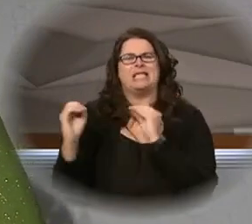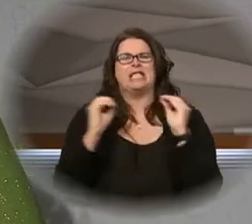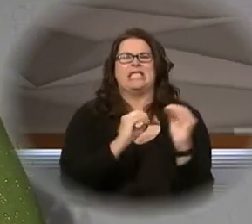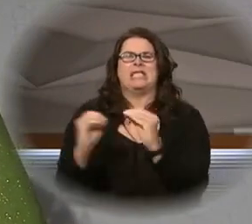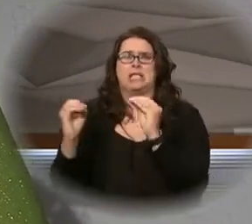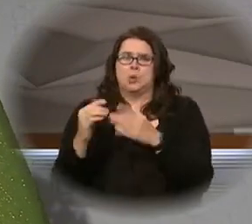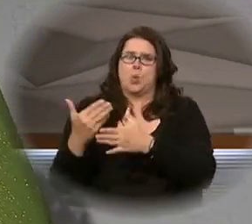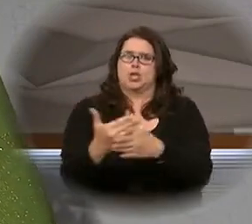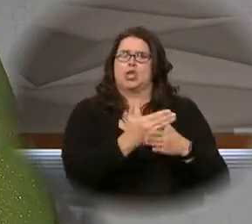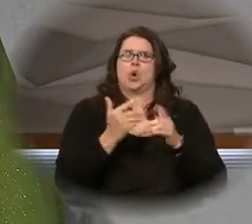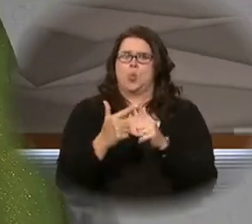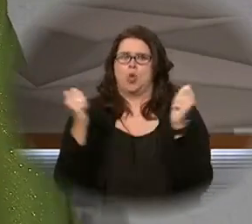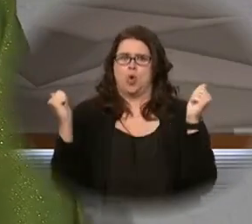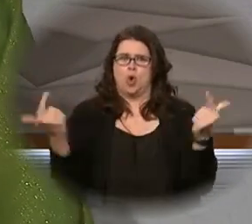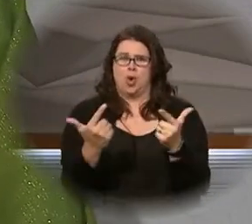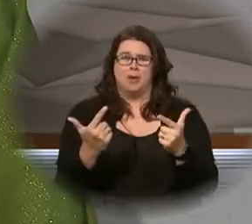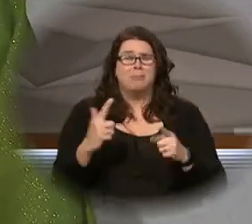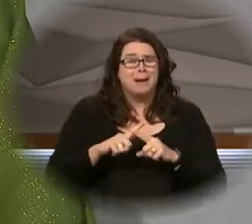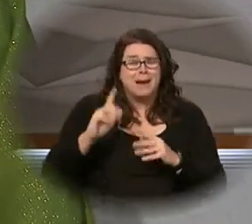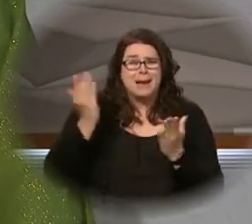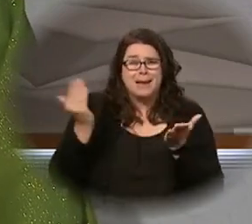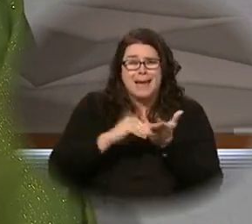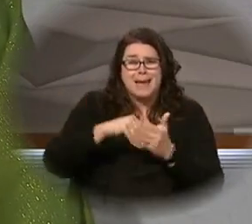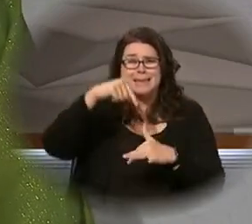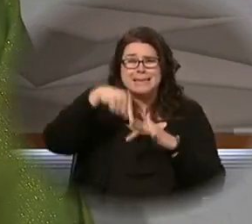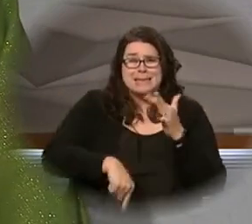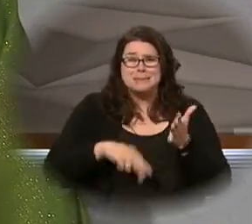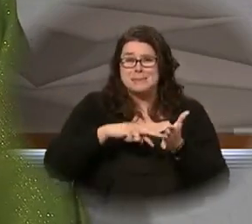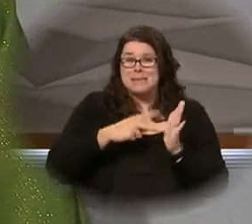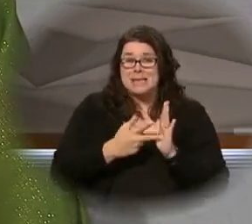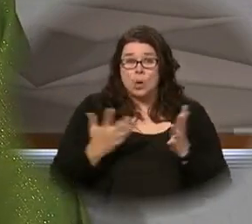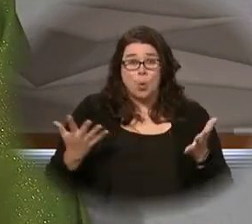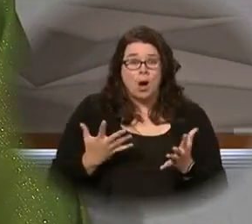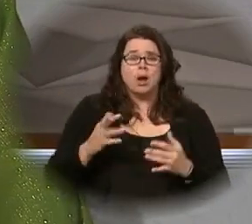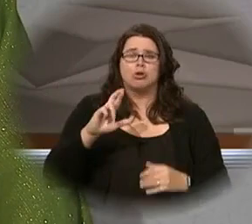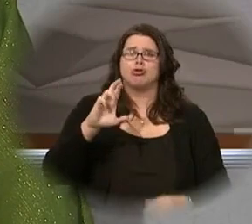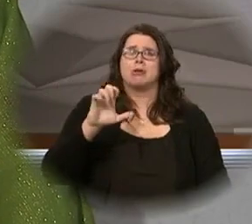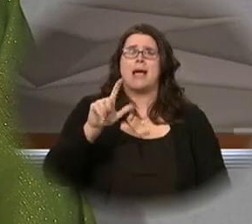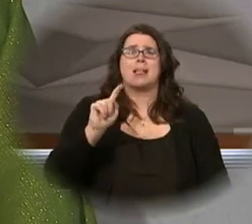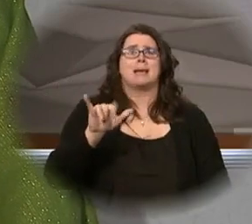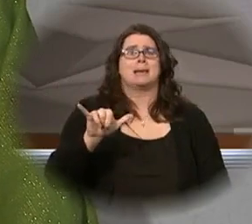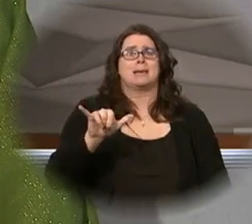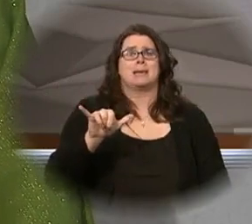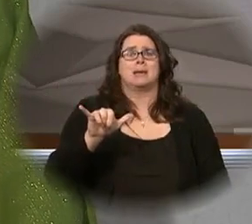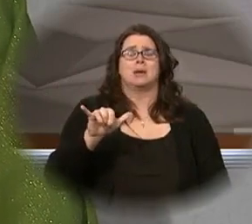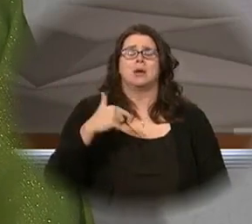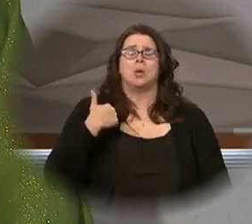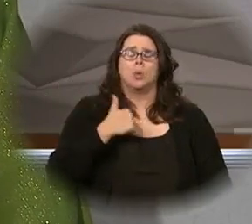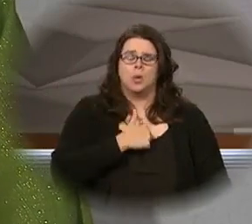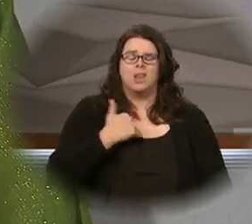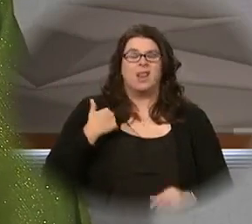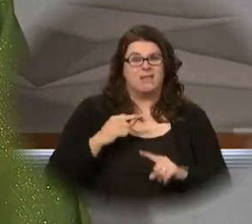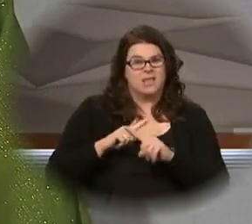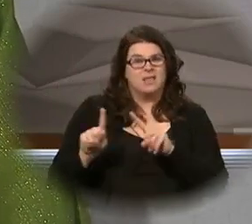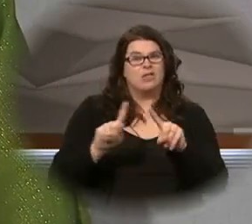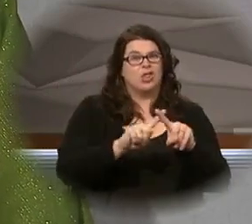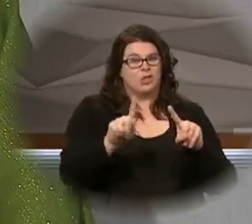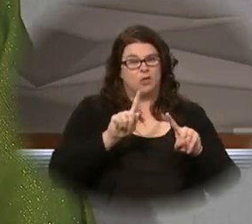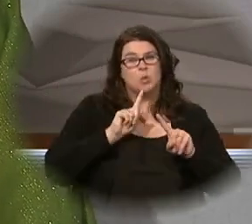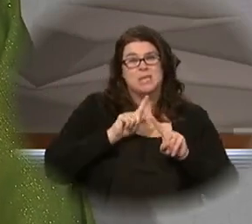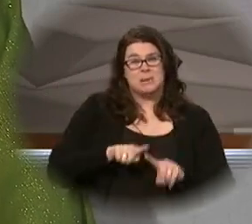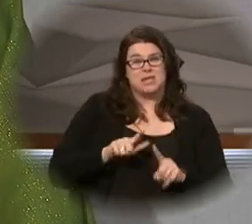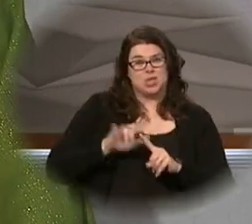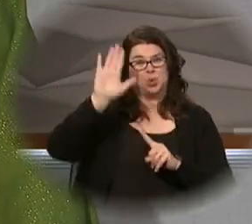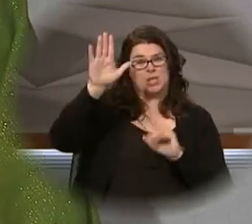everyone. But again, a deeper meaning of the parable is the reality that we have different responses to